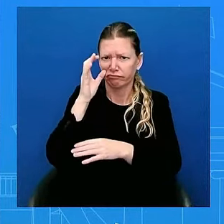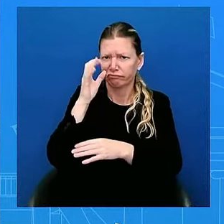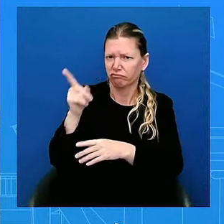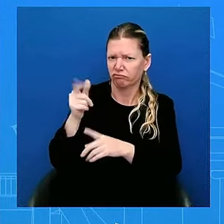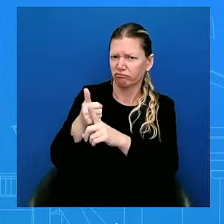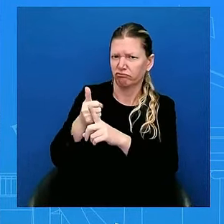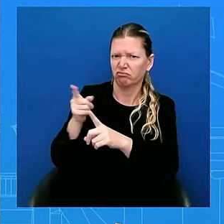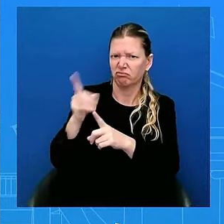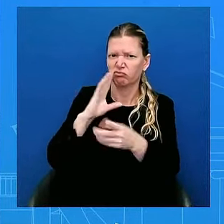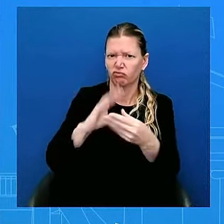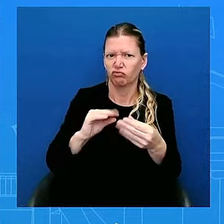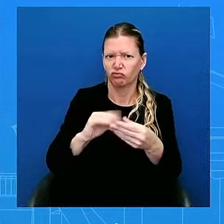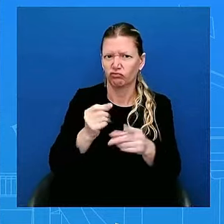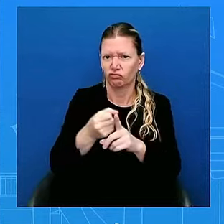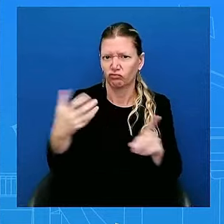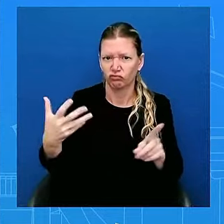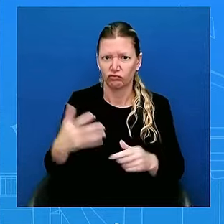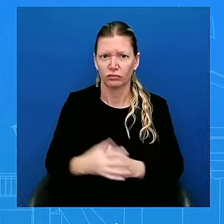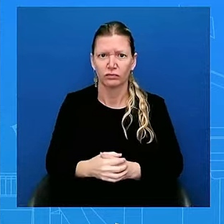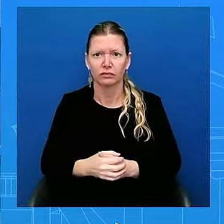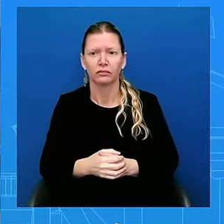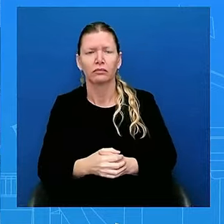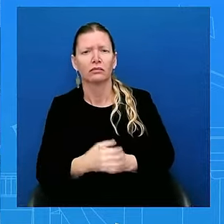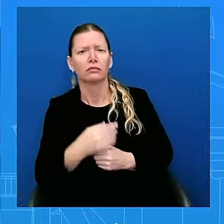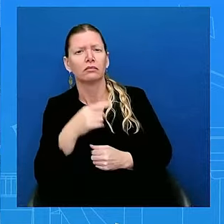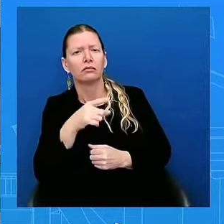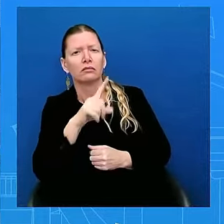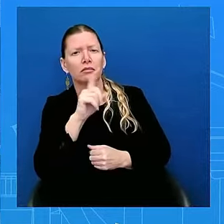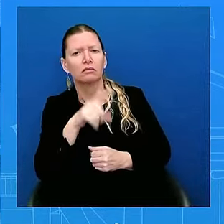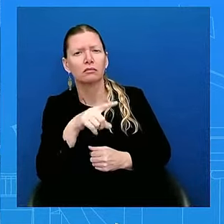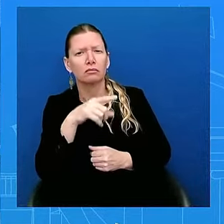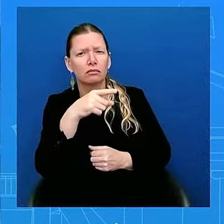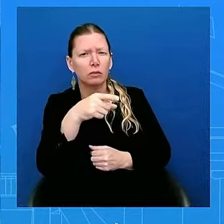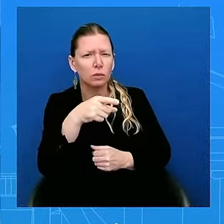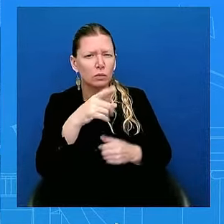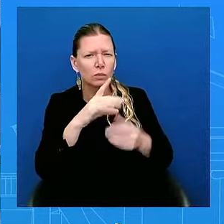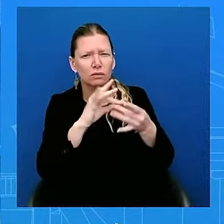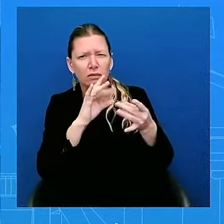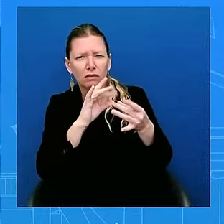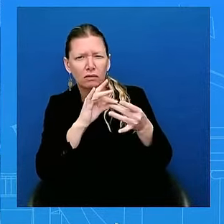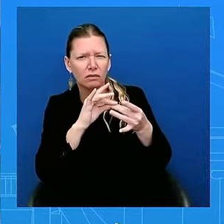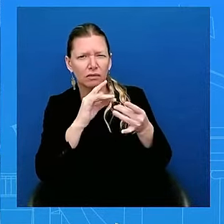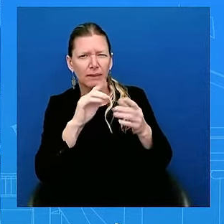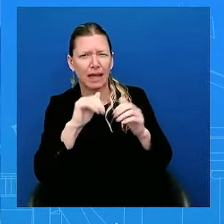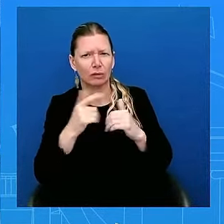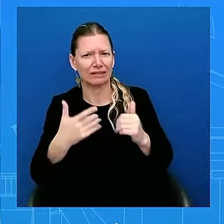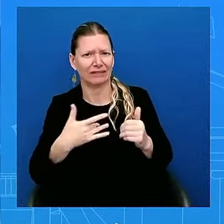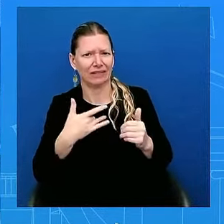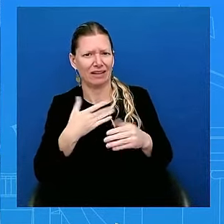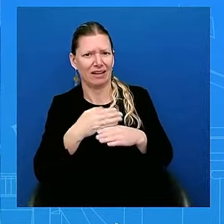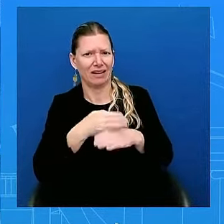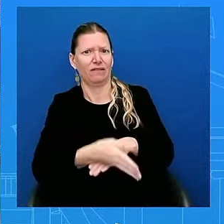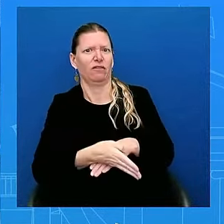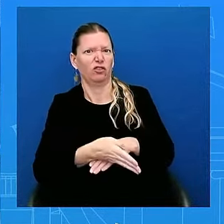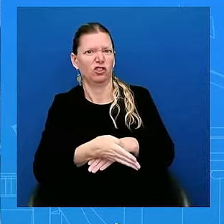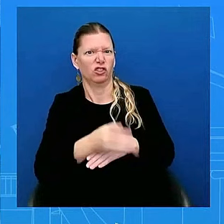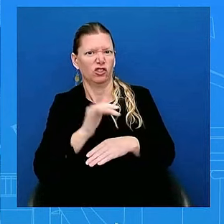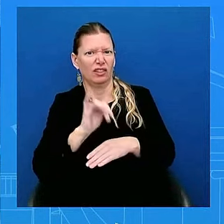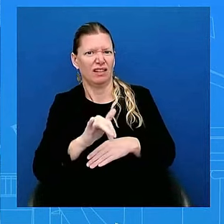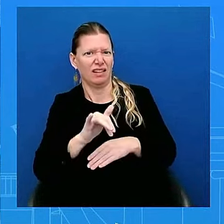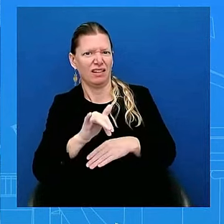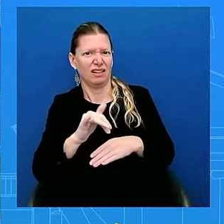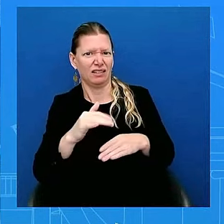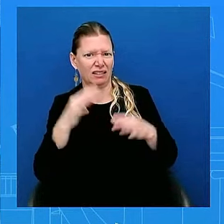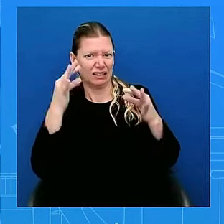Can talk a little bit more about how he's feeling after making such an extraordinary decision, like you said? Yeah. Making it quickly? Yeah. Did he feel